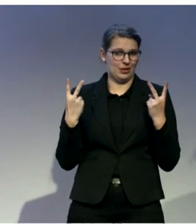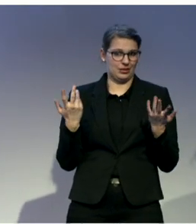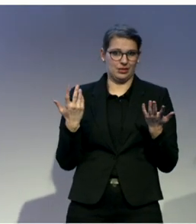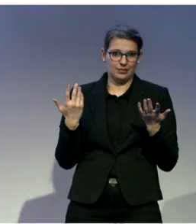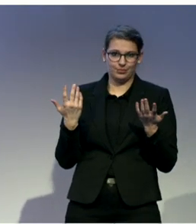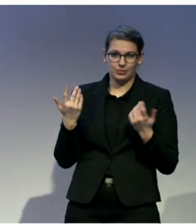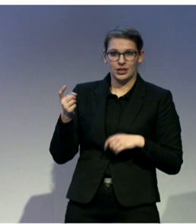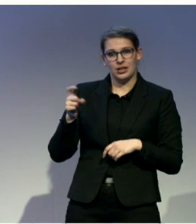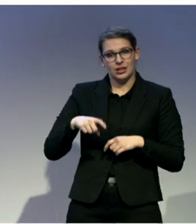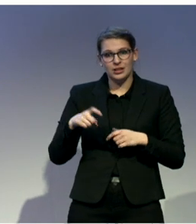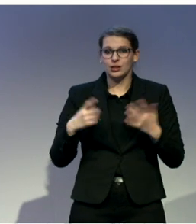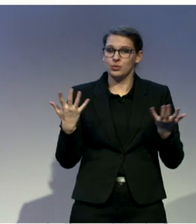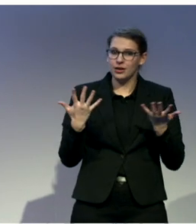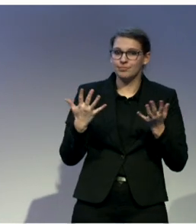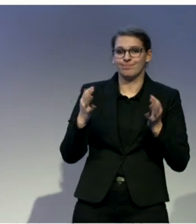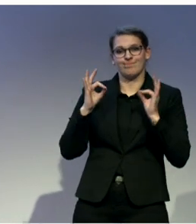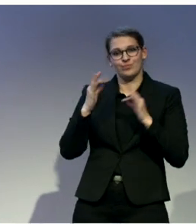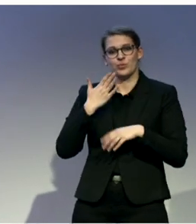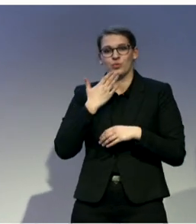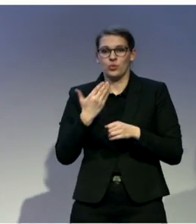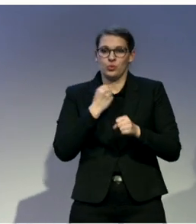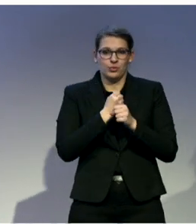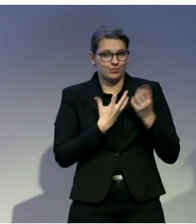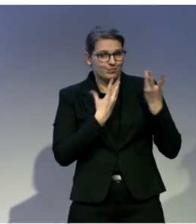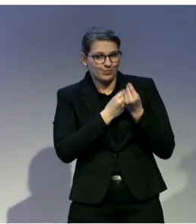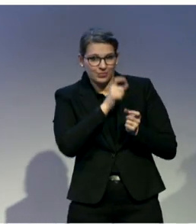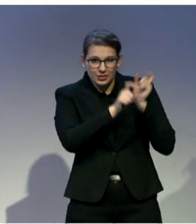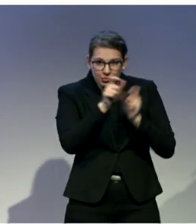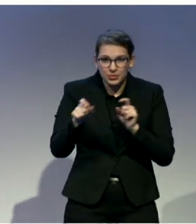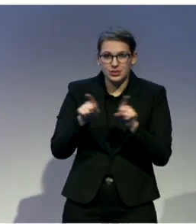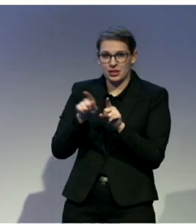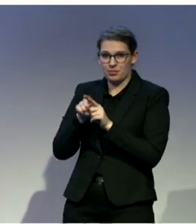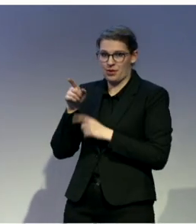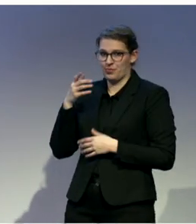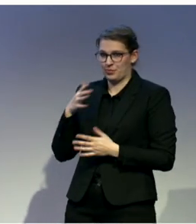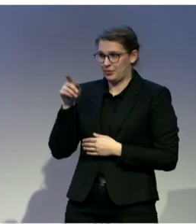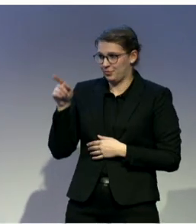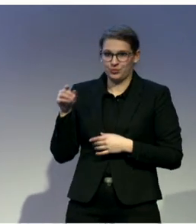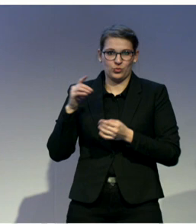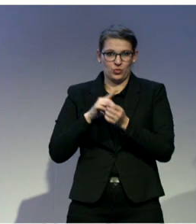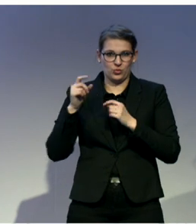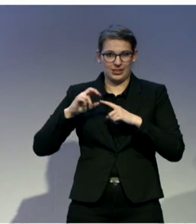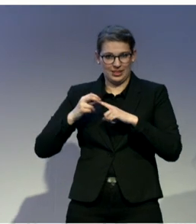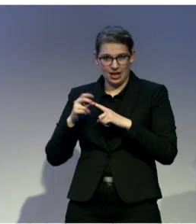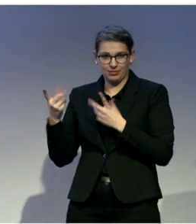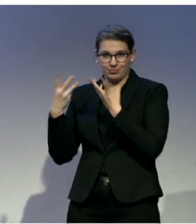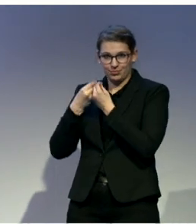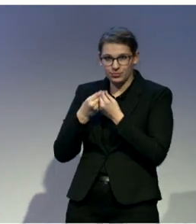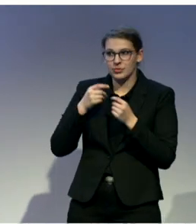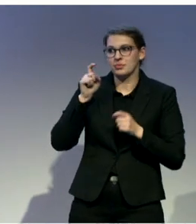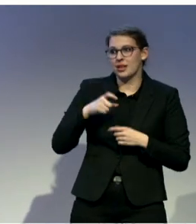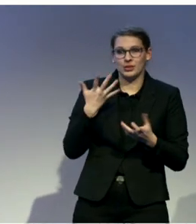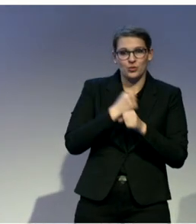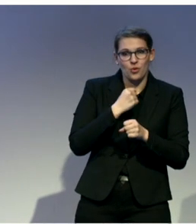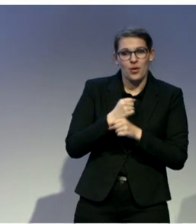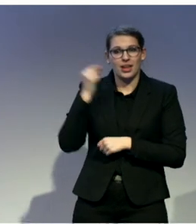Dr. Jung, who are deaf in every aspect of our project is really critical. That's why we're really fortunate to